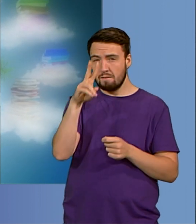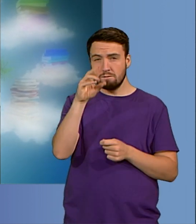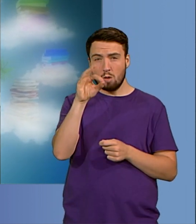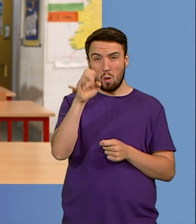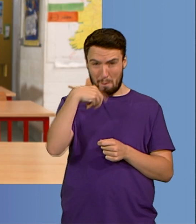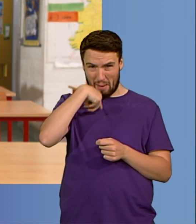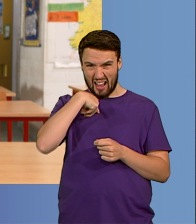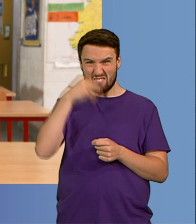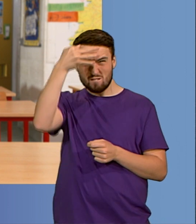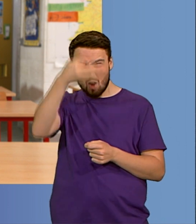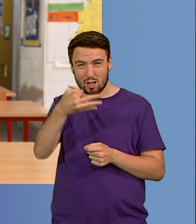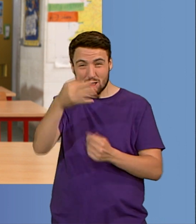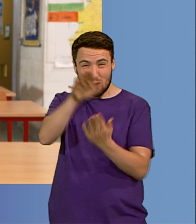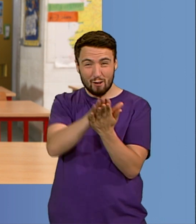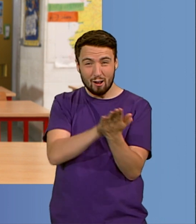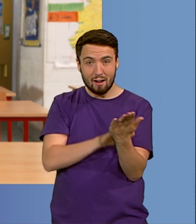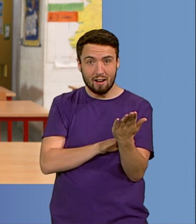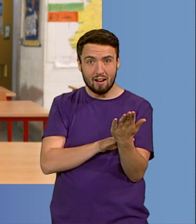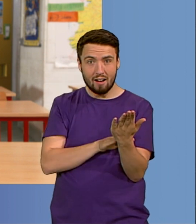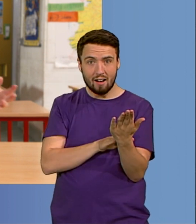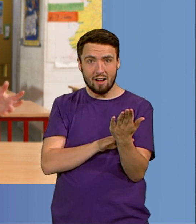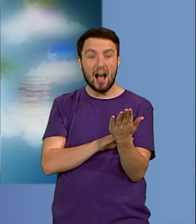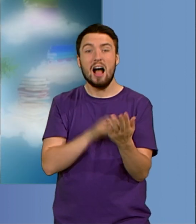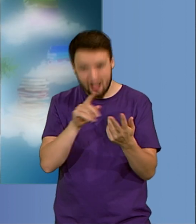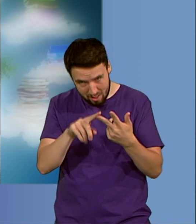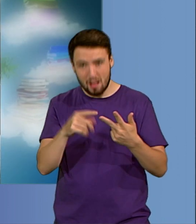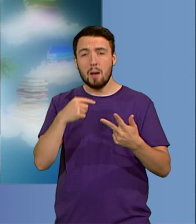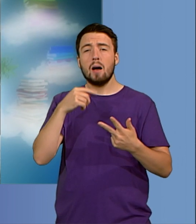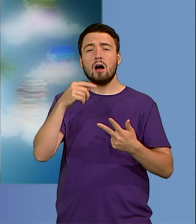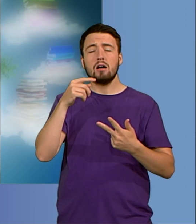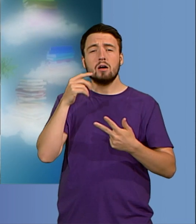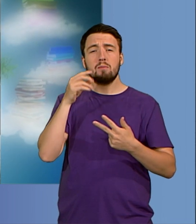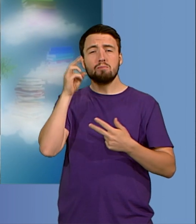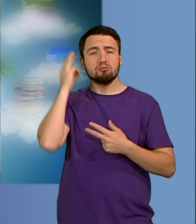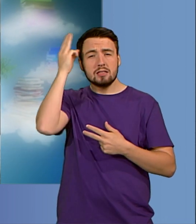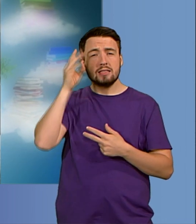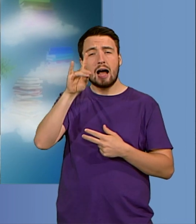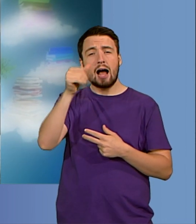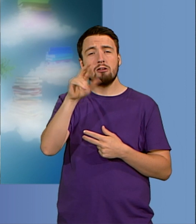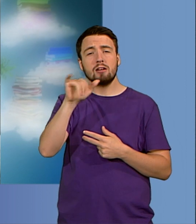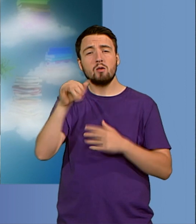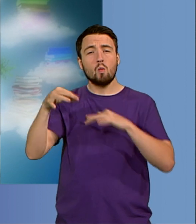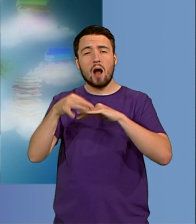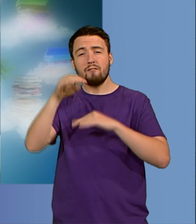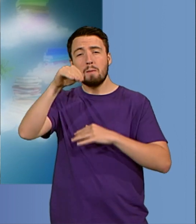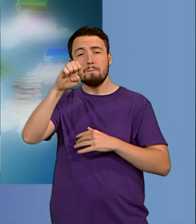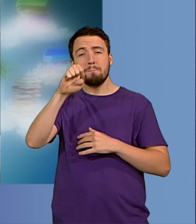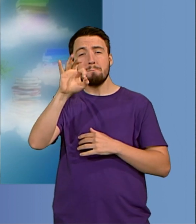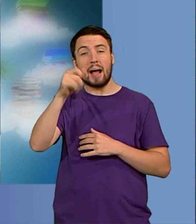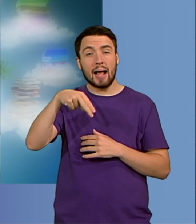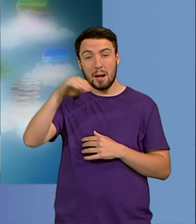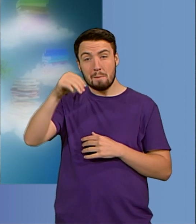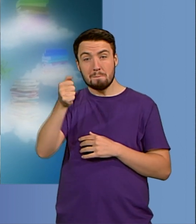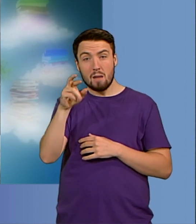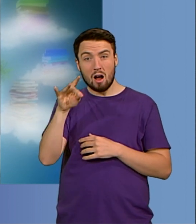picked by Meghan Markle who was the Duchess of Sussex and she